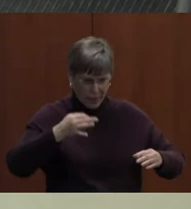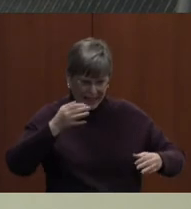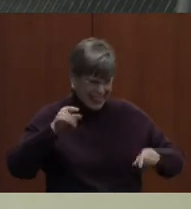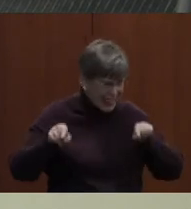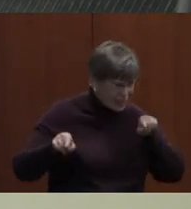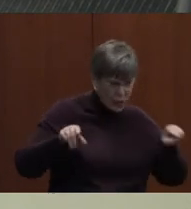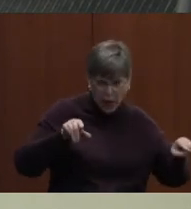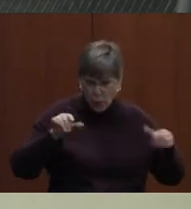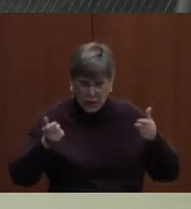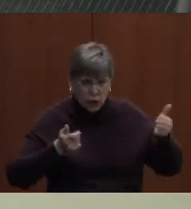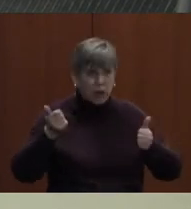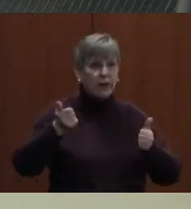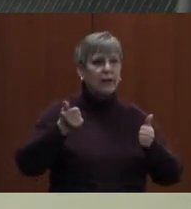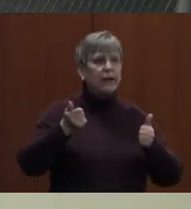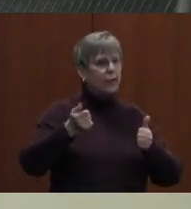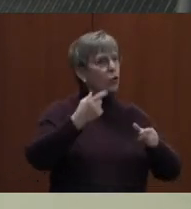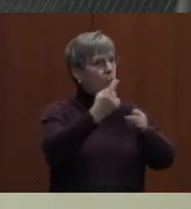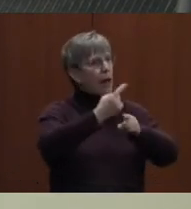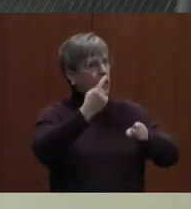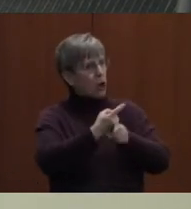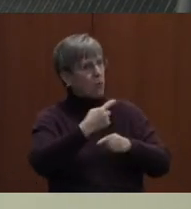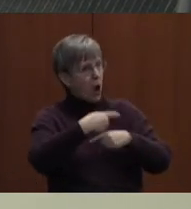They're just kind of standard products.